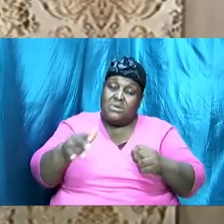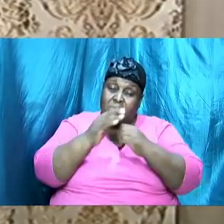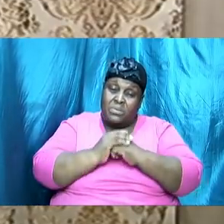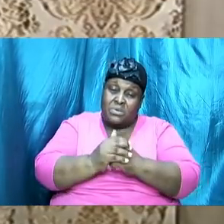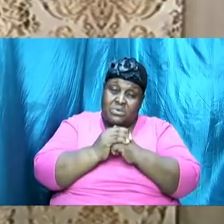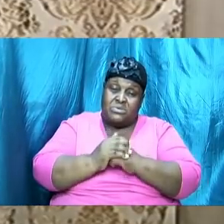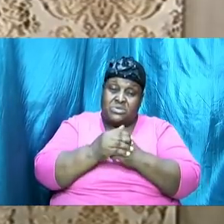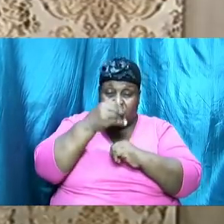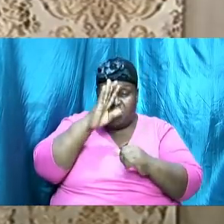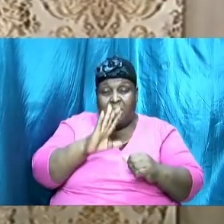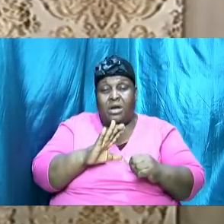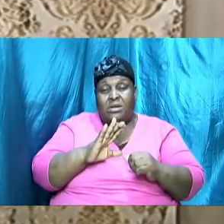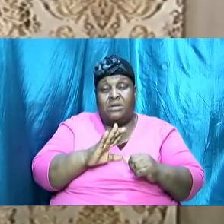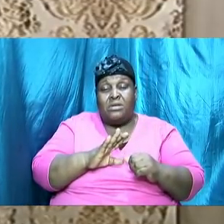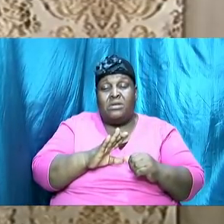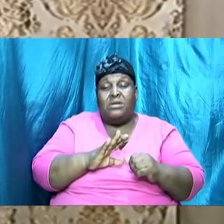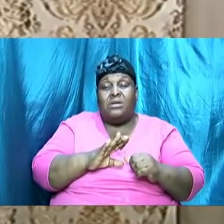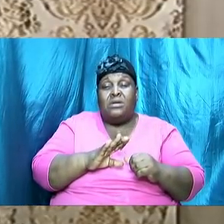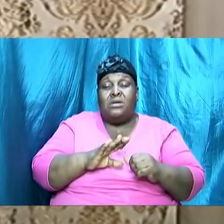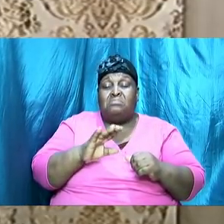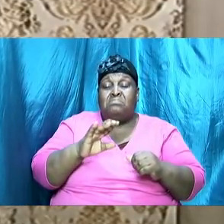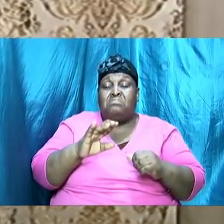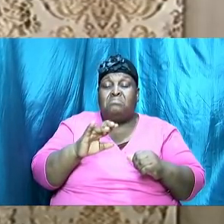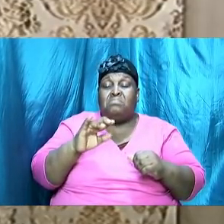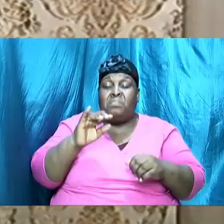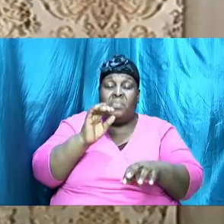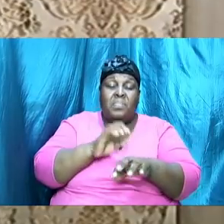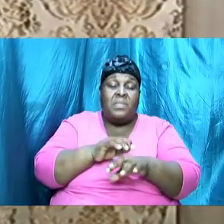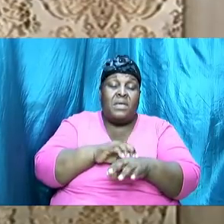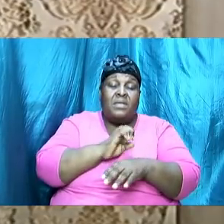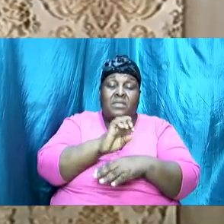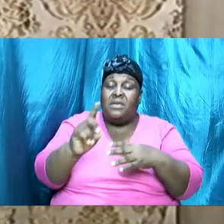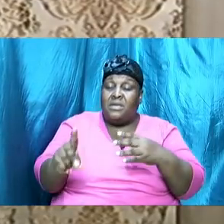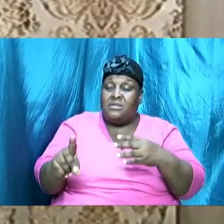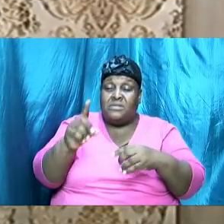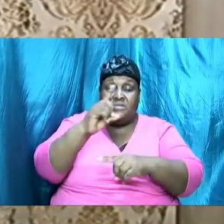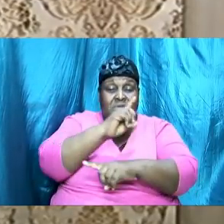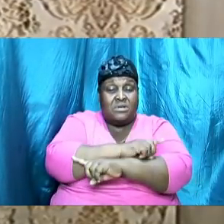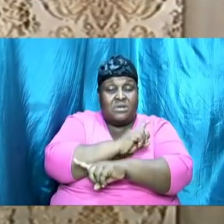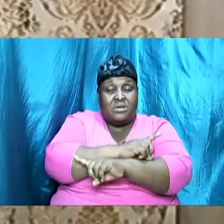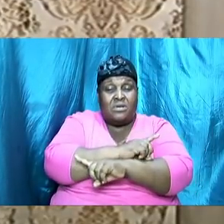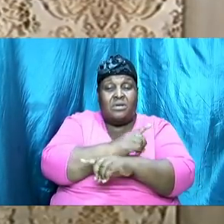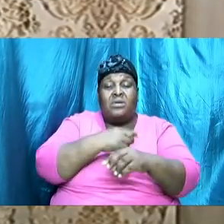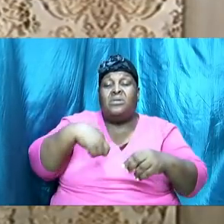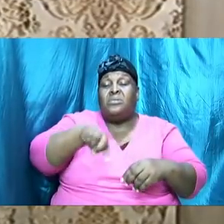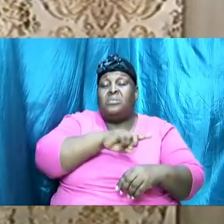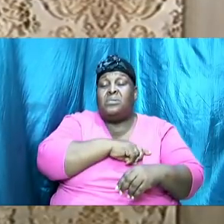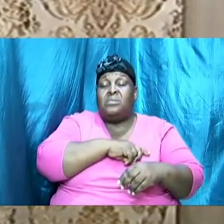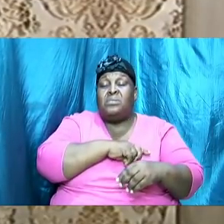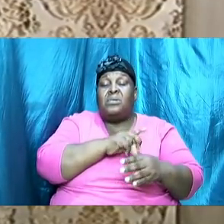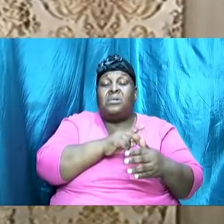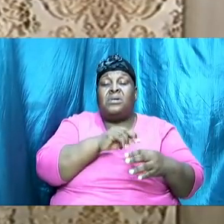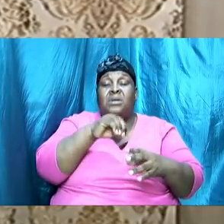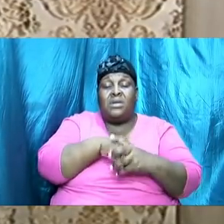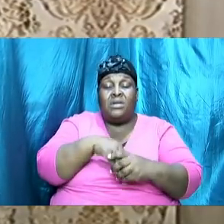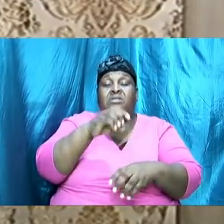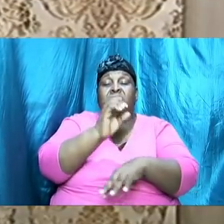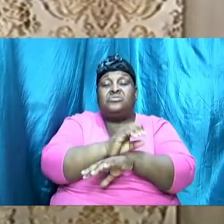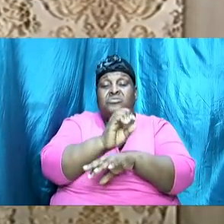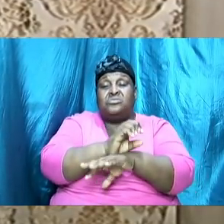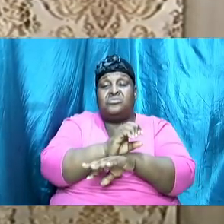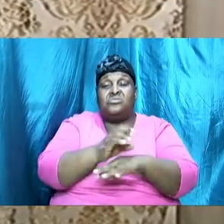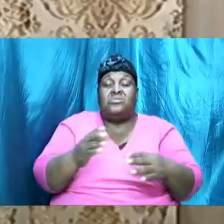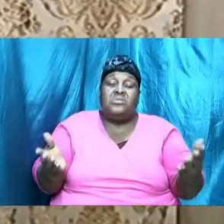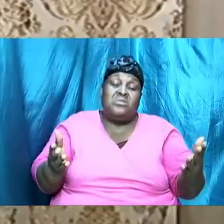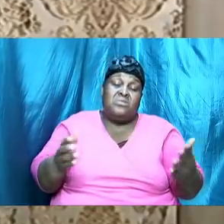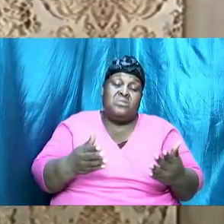still thank Him, because at the end of the day, amen, we are a part of the church, and whatever comes,